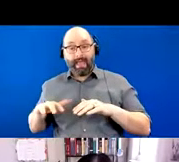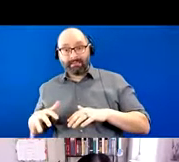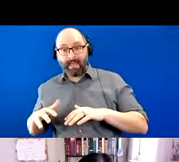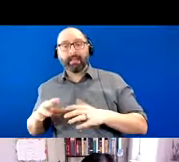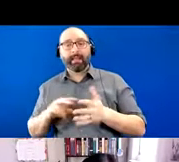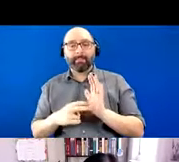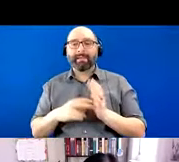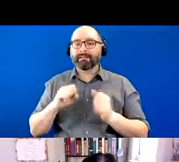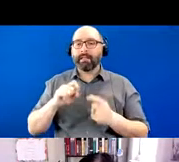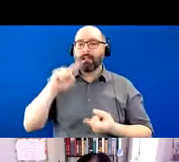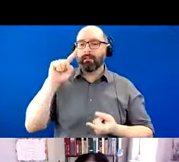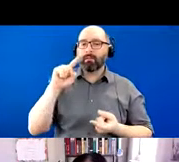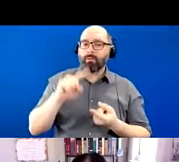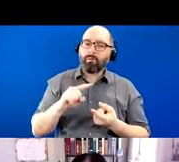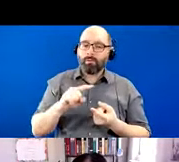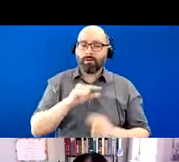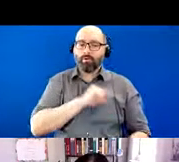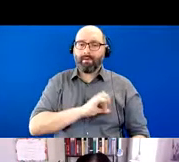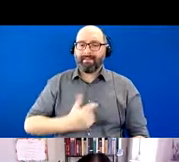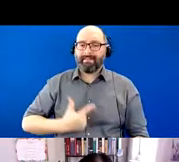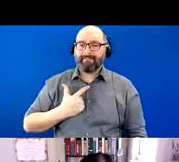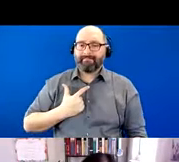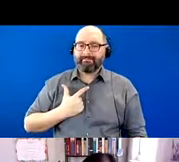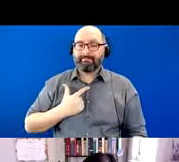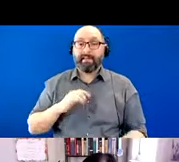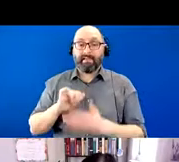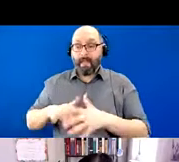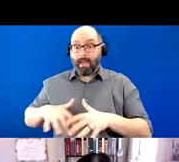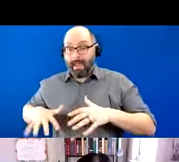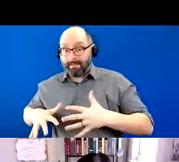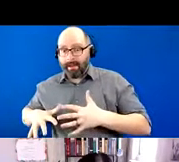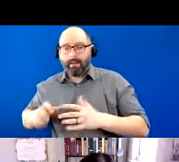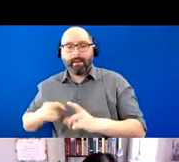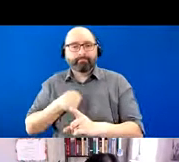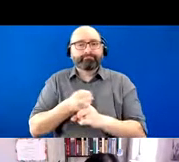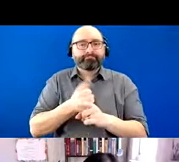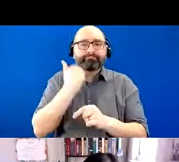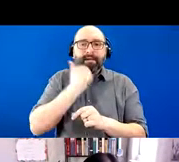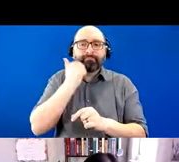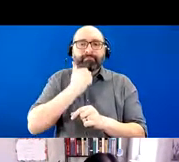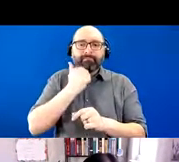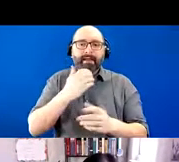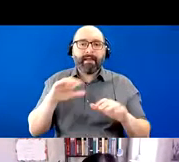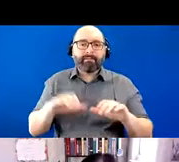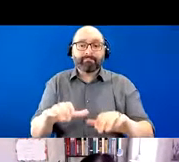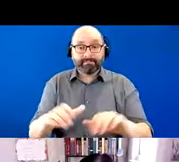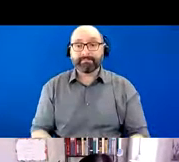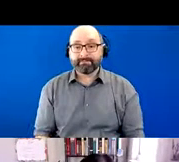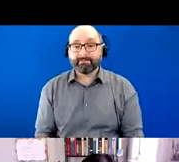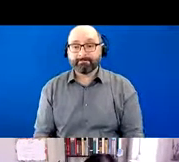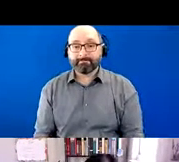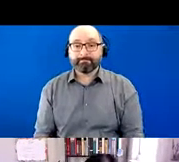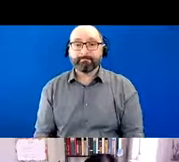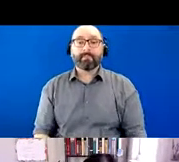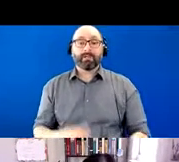quality of life and it can really impact activities of daily living. So I want to ask